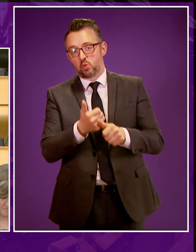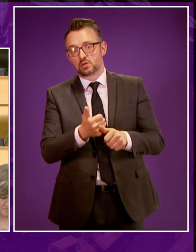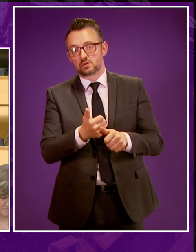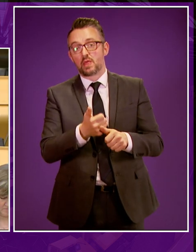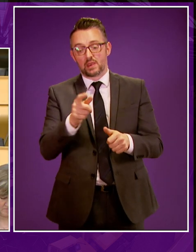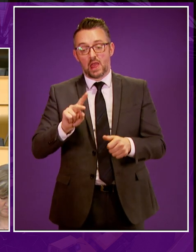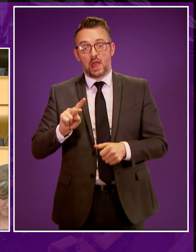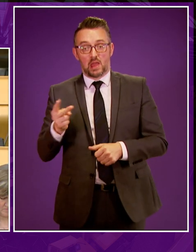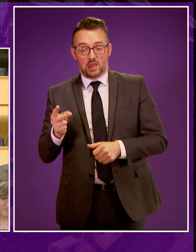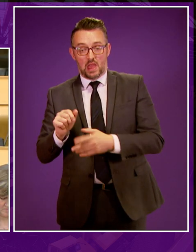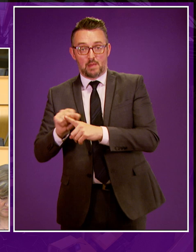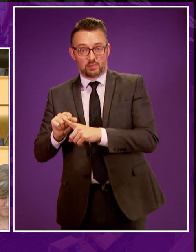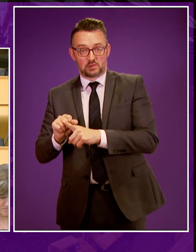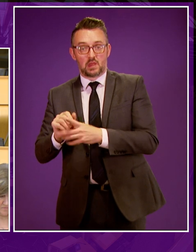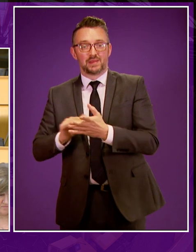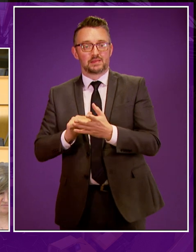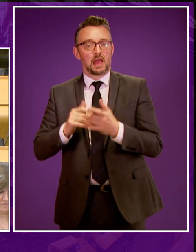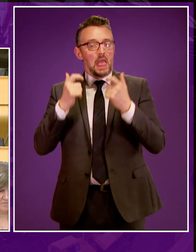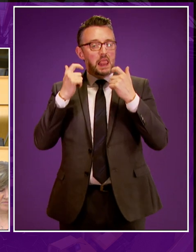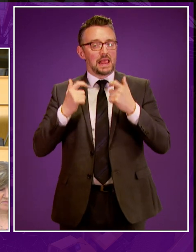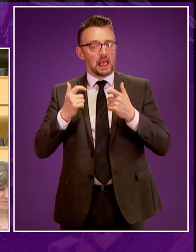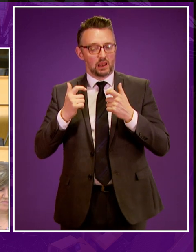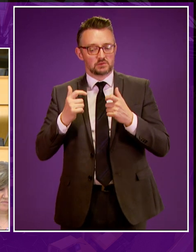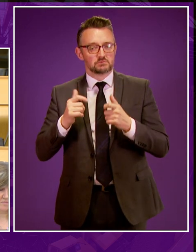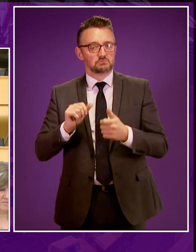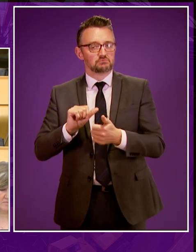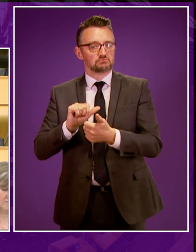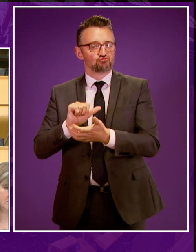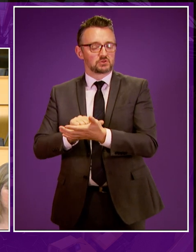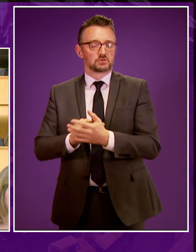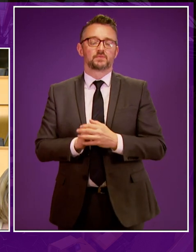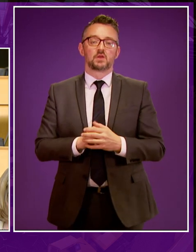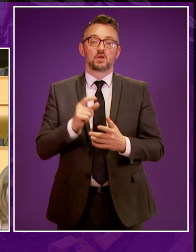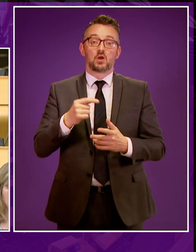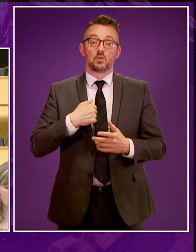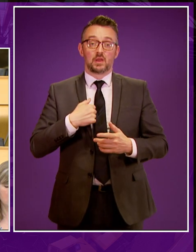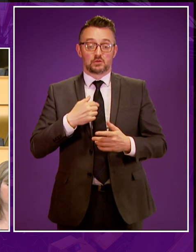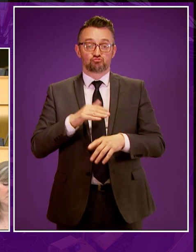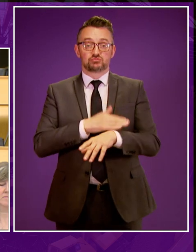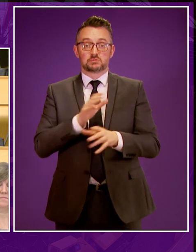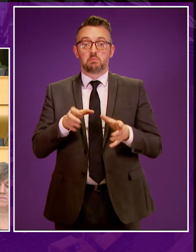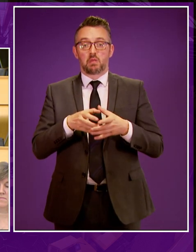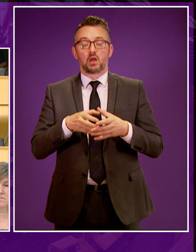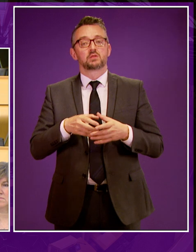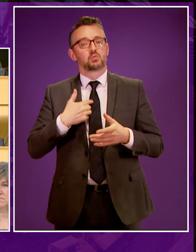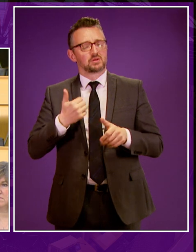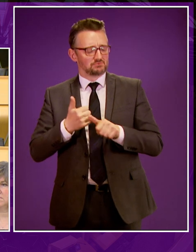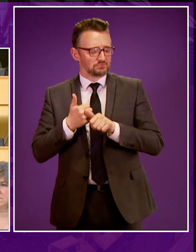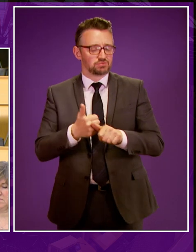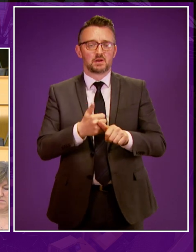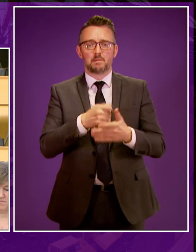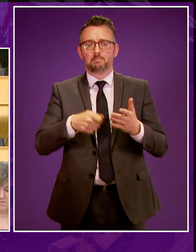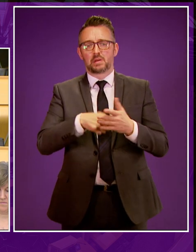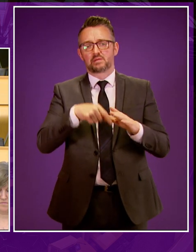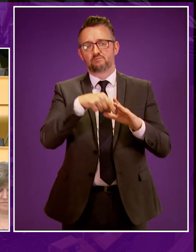amendment that will make the ban on fracking legally watertight. Greens have opposed fracking from the start and we welcome the consensus that has grown between